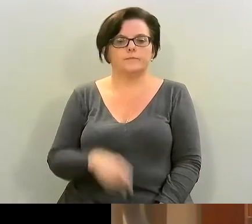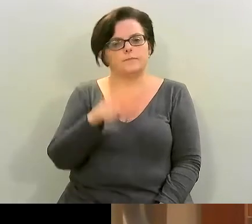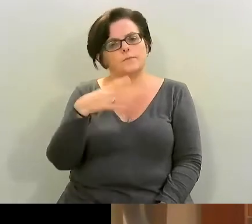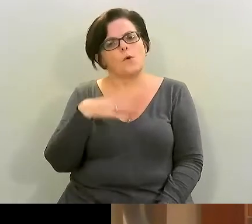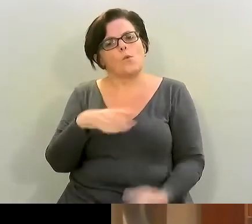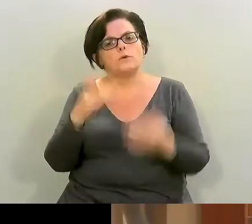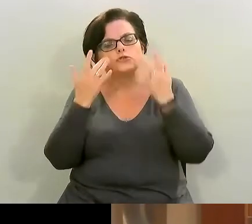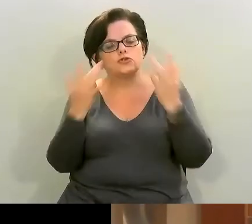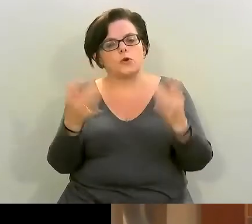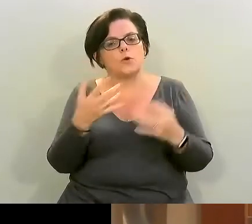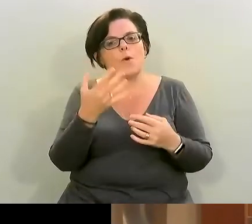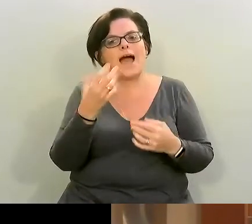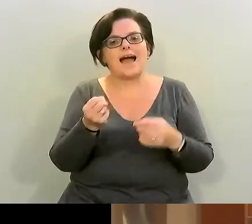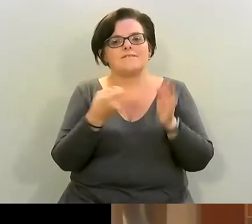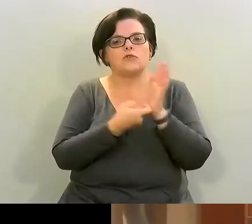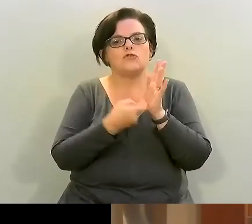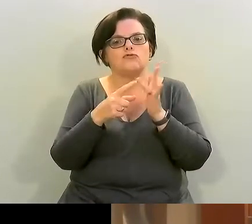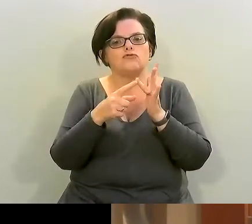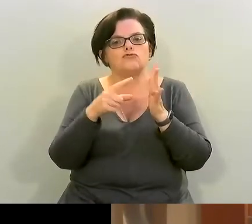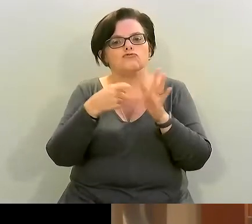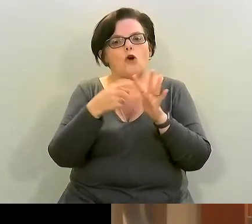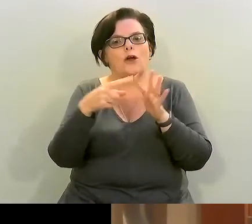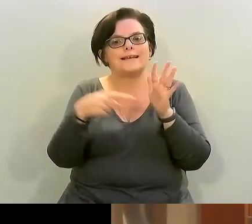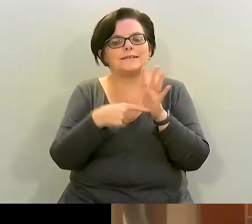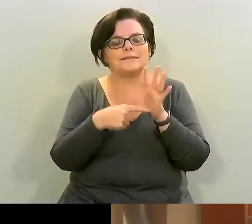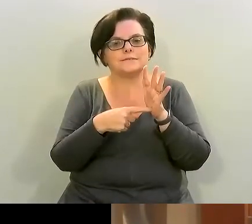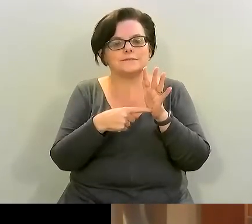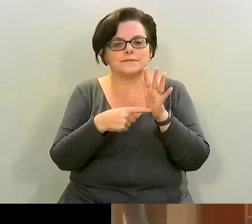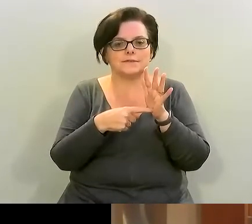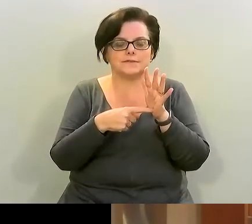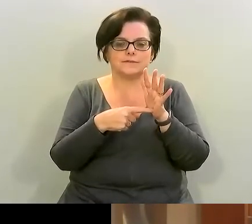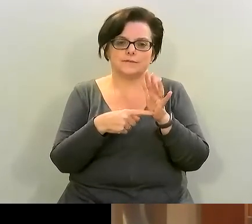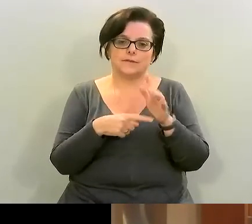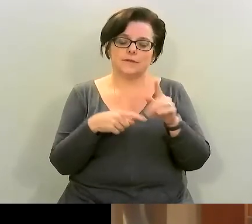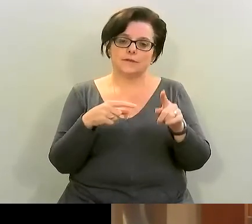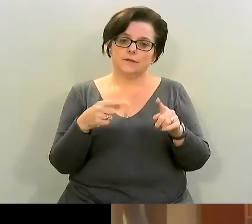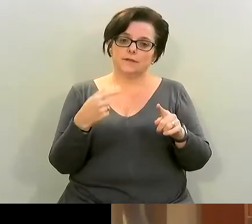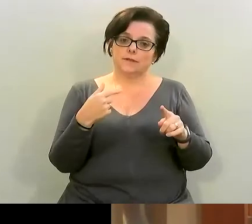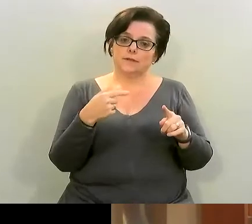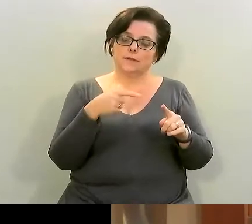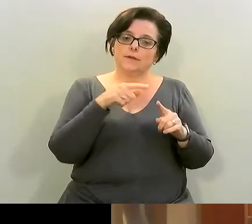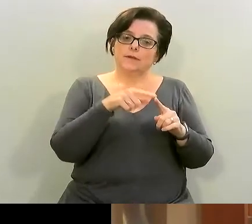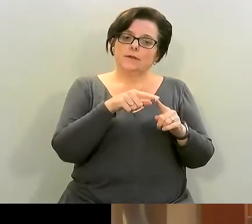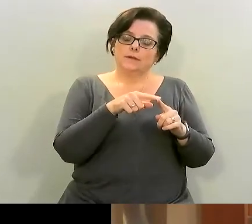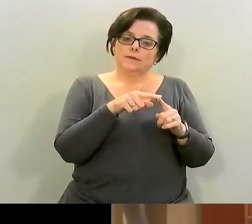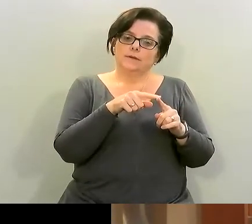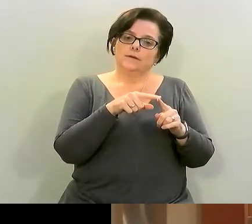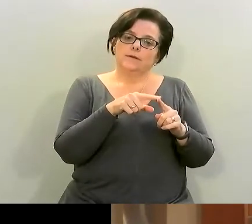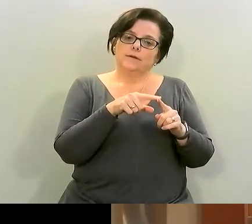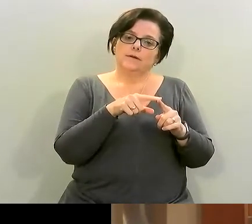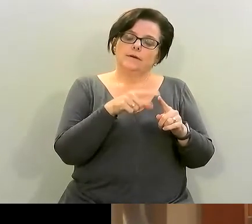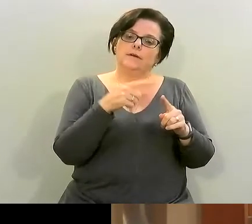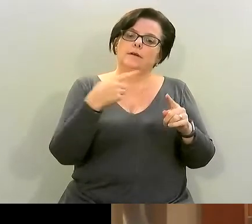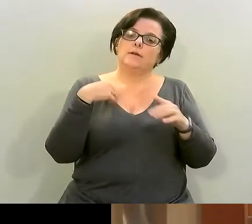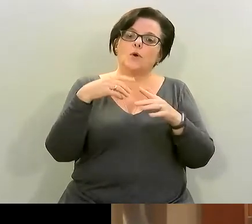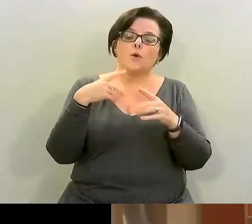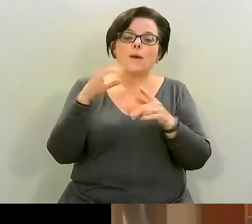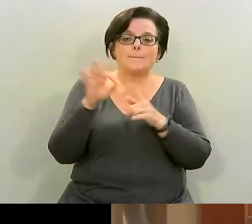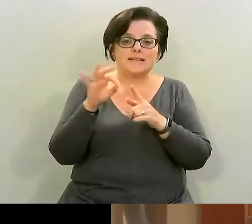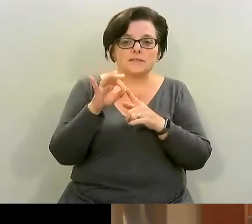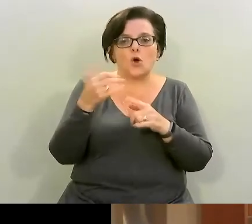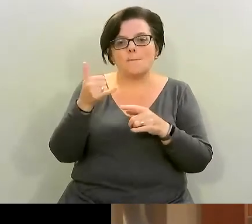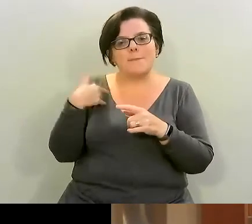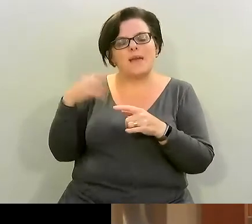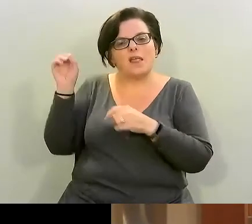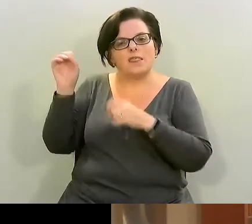i had some rocket lettuce in the fridge and i've done this many times where with it in a pesto i might add some fresh